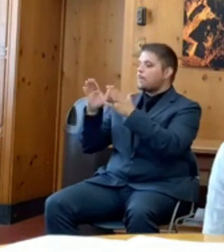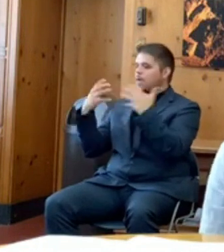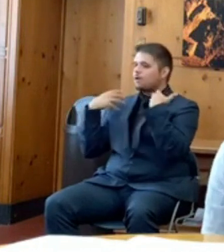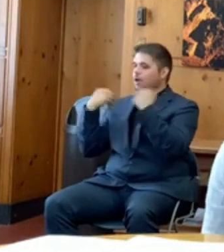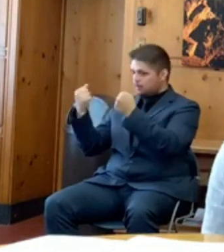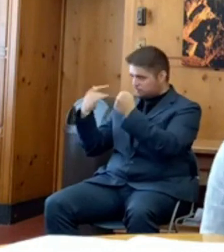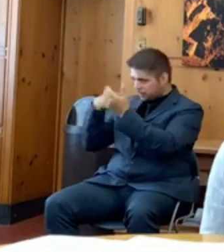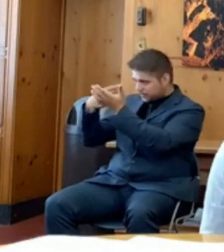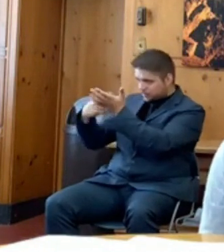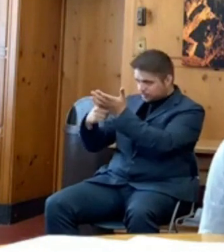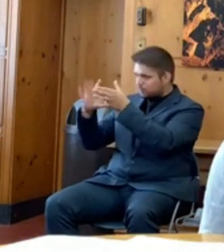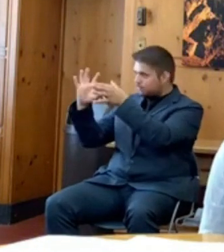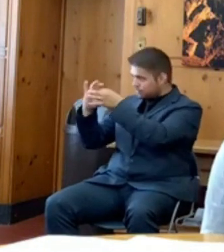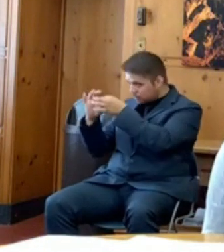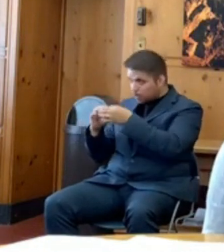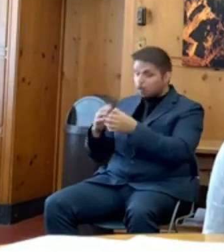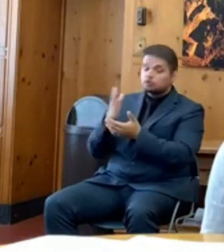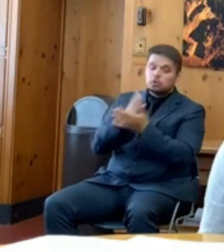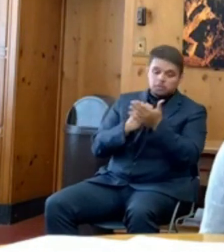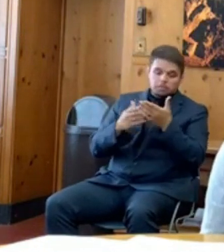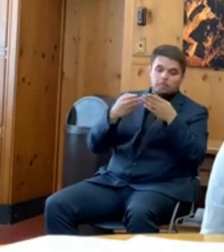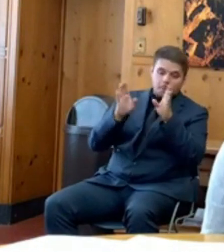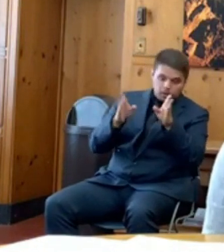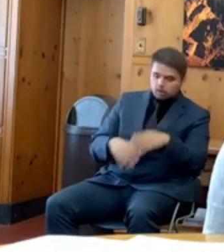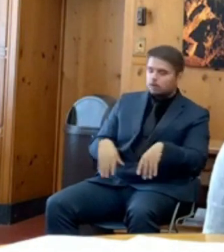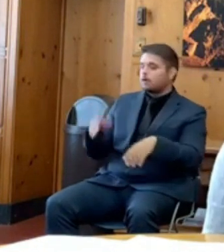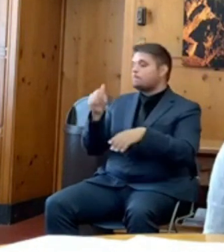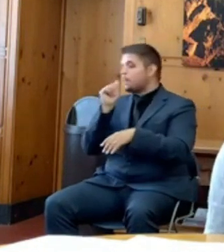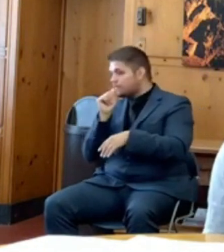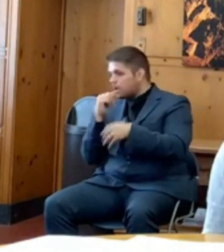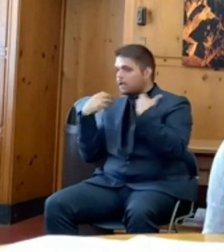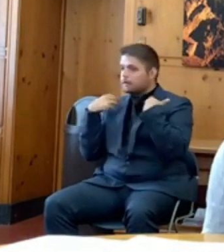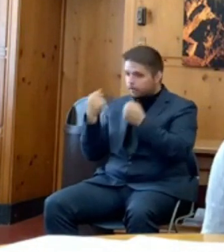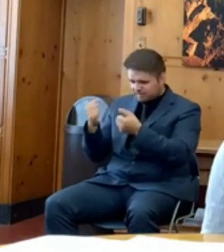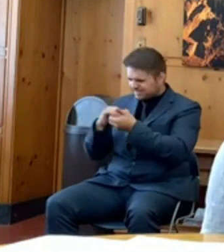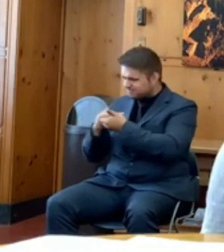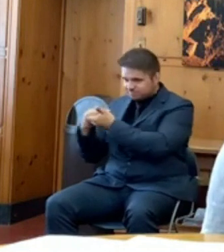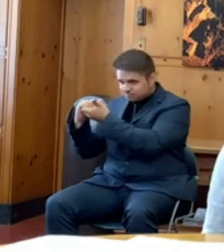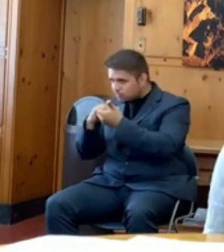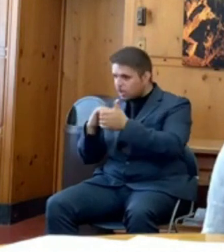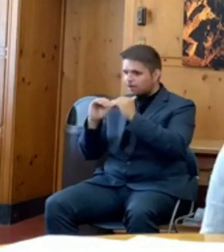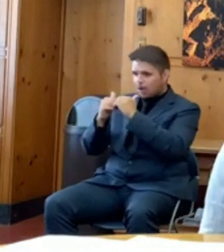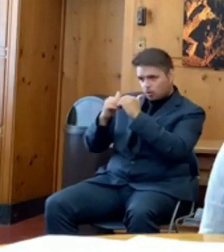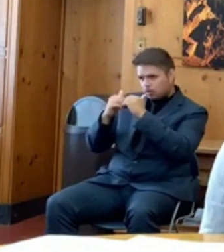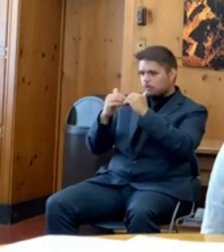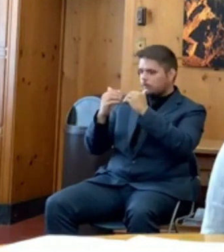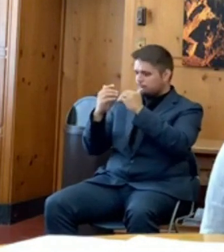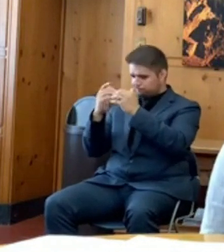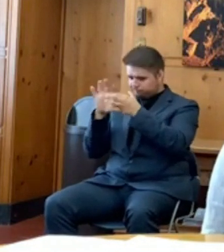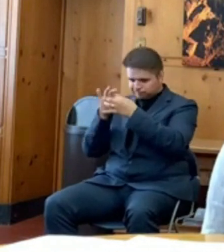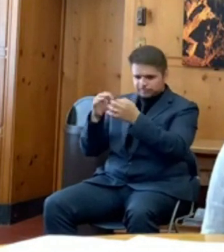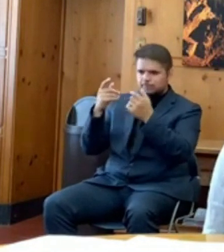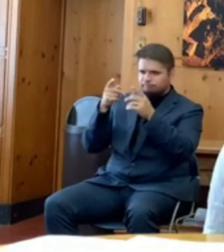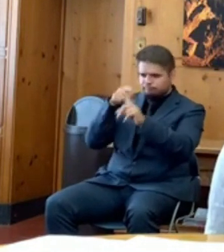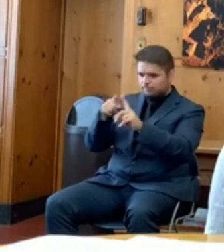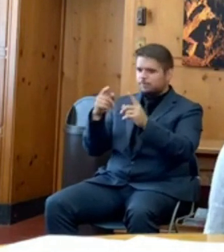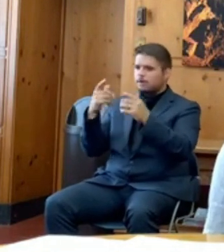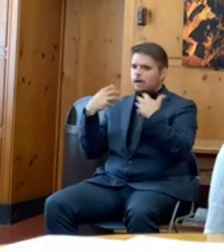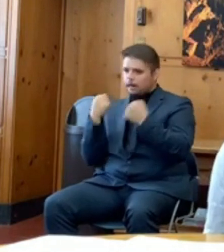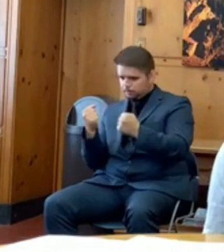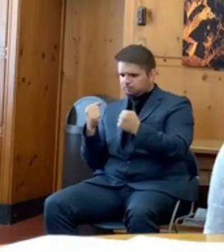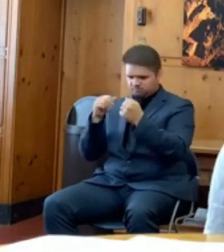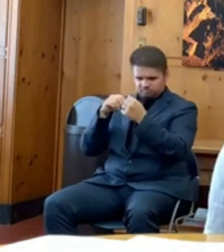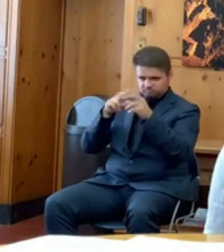small and large, are working very closely with their public health. We obviously put out some